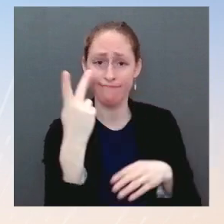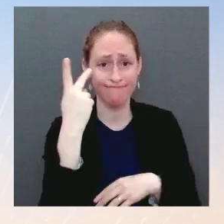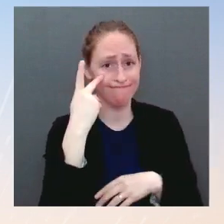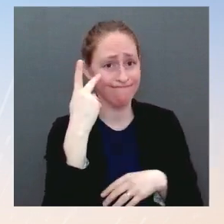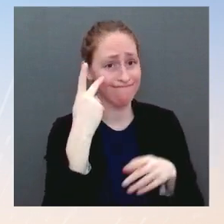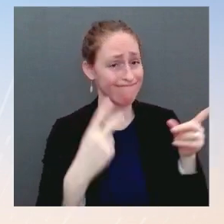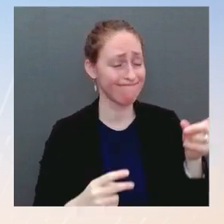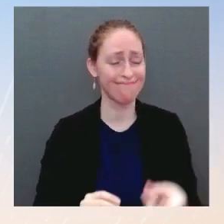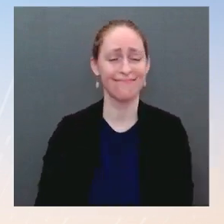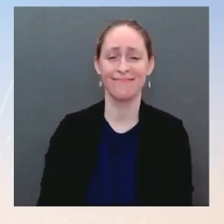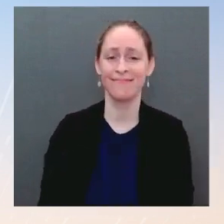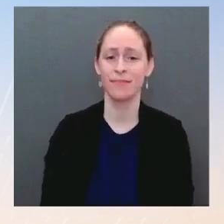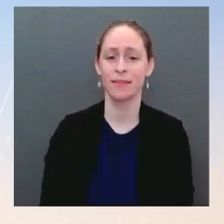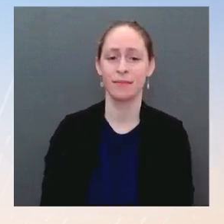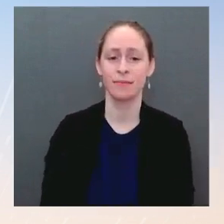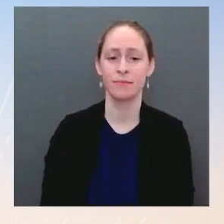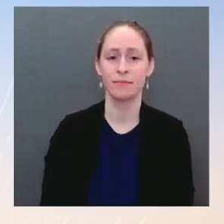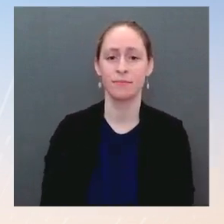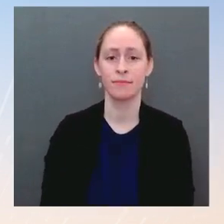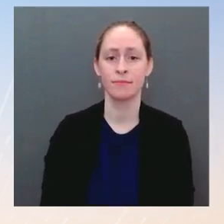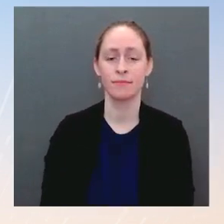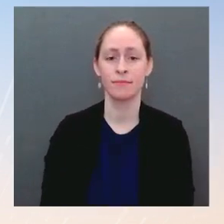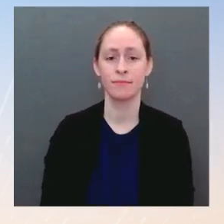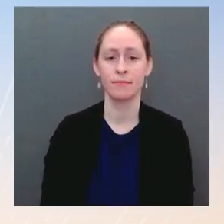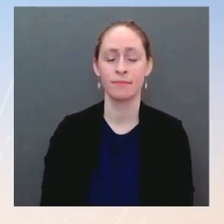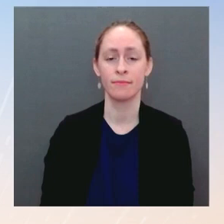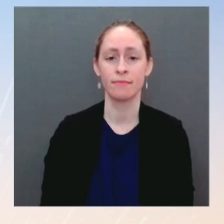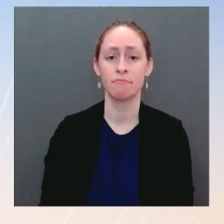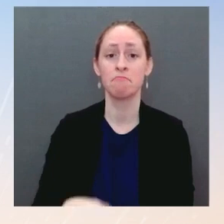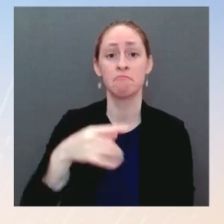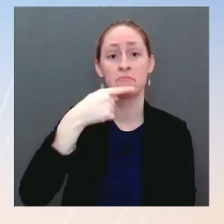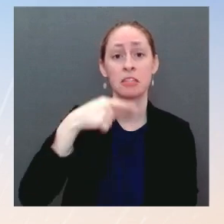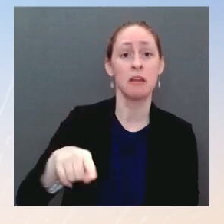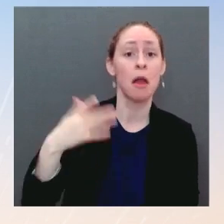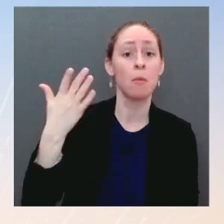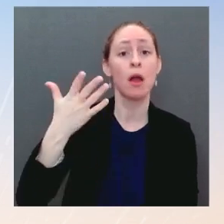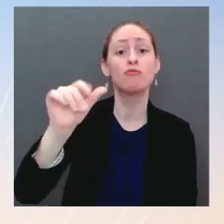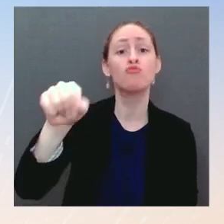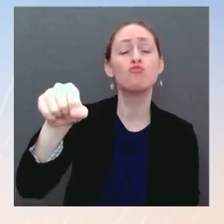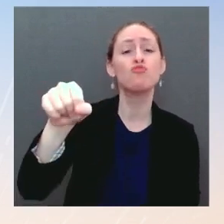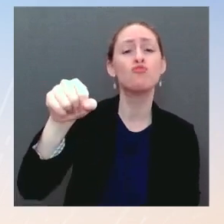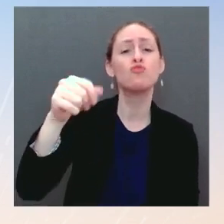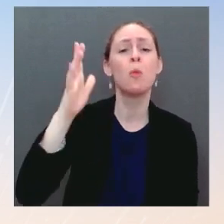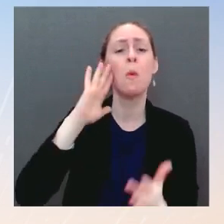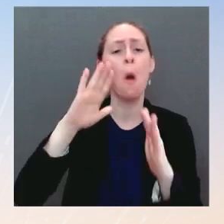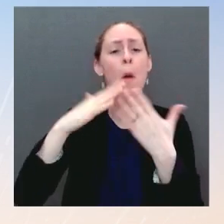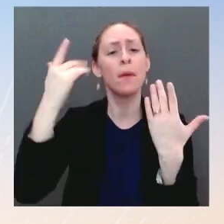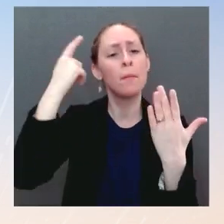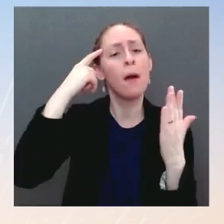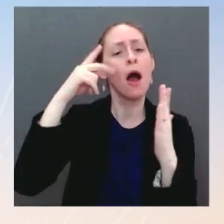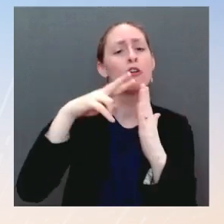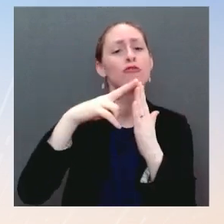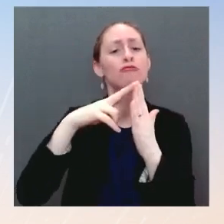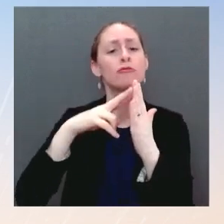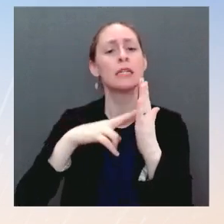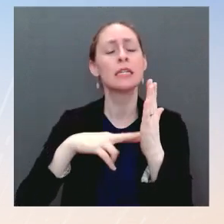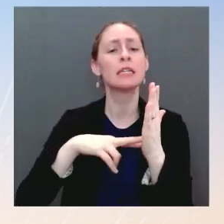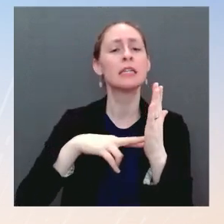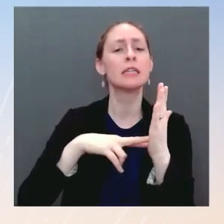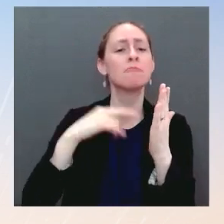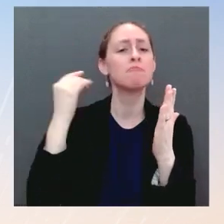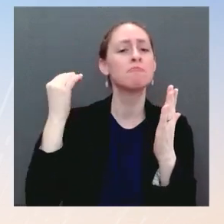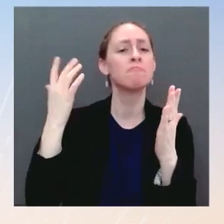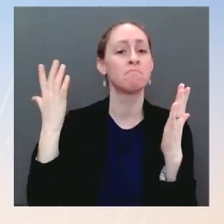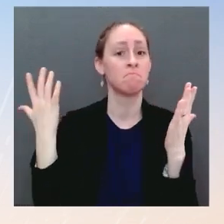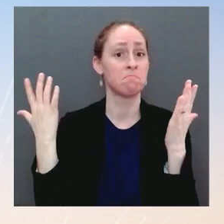them, and that's a part of the diplomatic process. And as you heard our Secretary of State say yesterday, he anticipates he'll speak with his counterpart, Foreign Minister